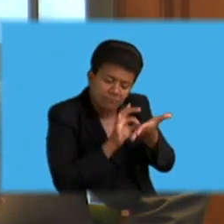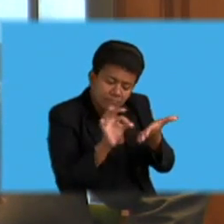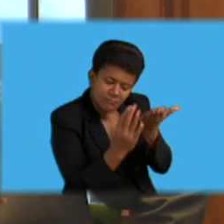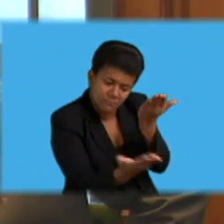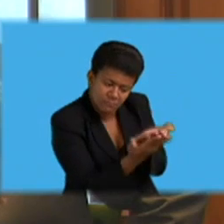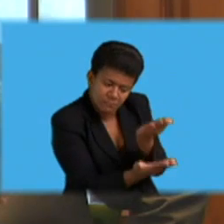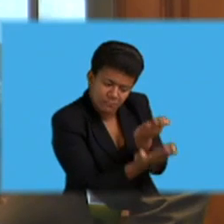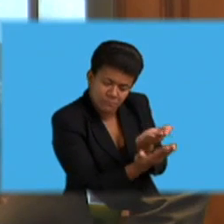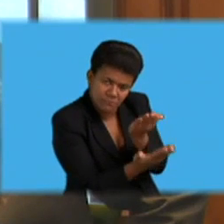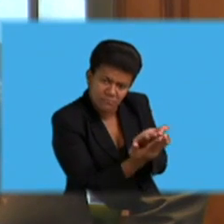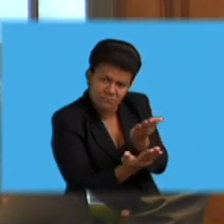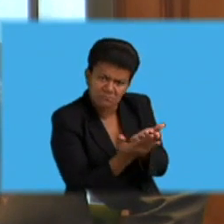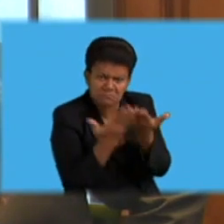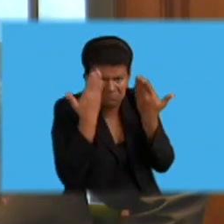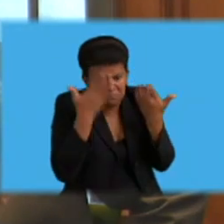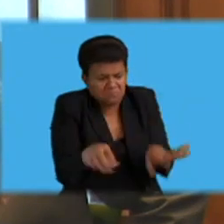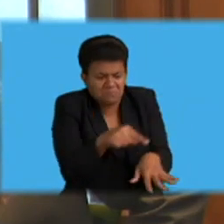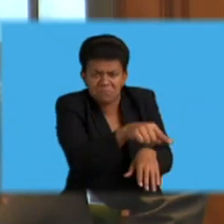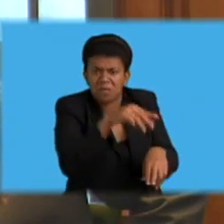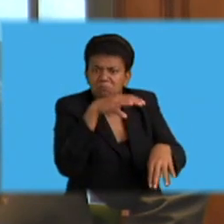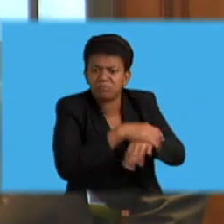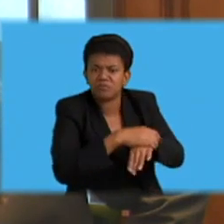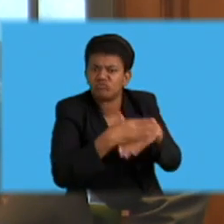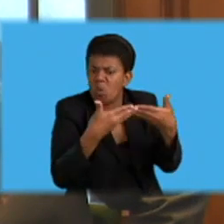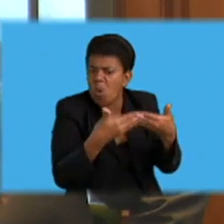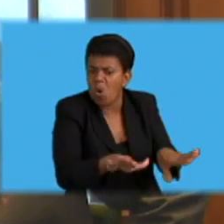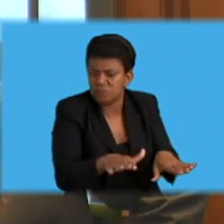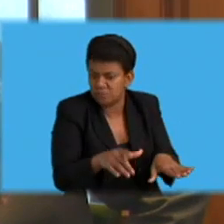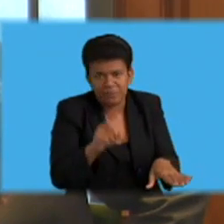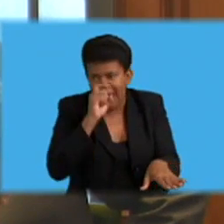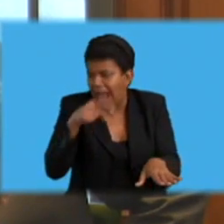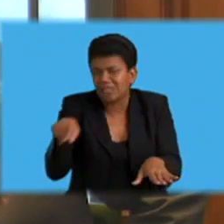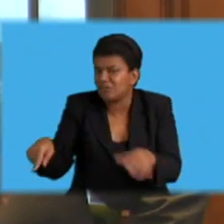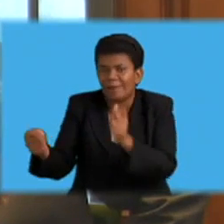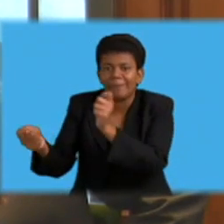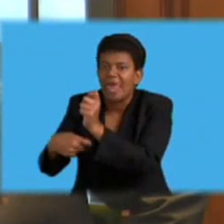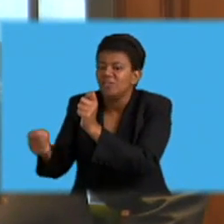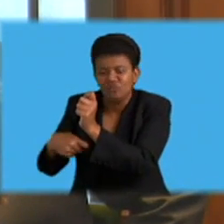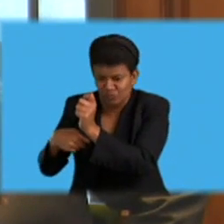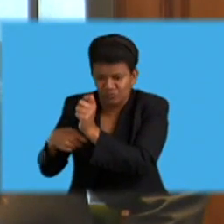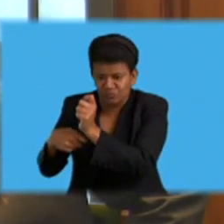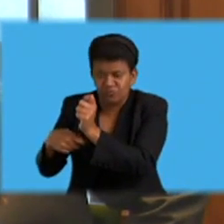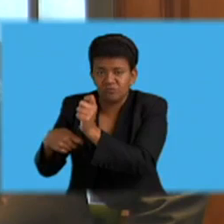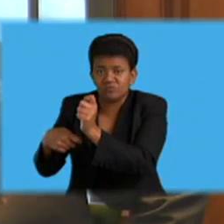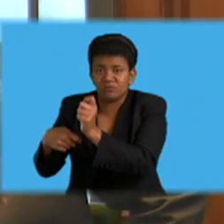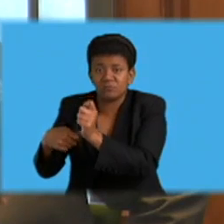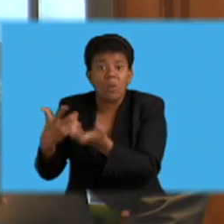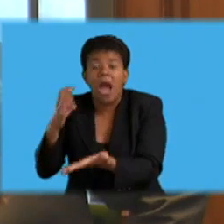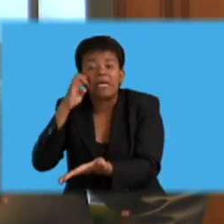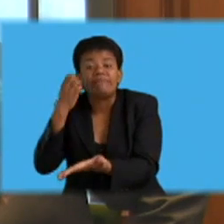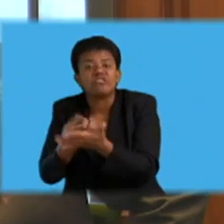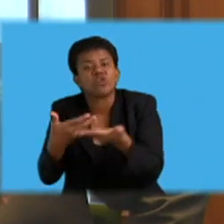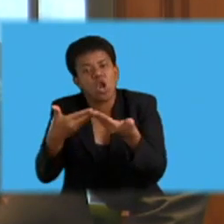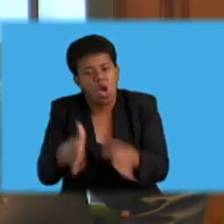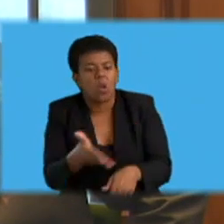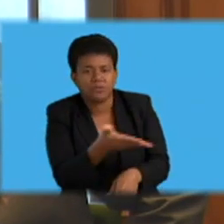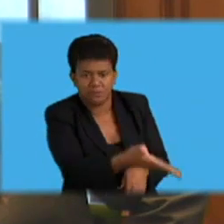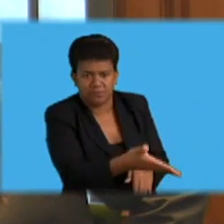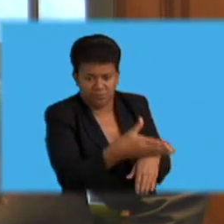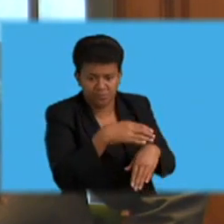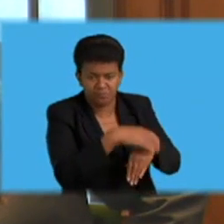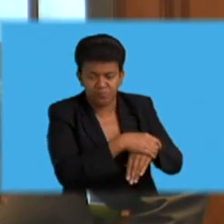this affects the trial proper, too, Mr. Deputy Speaker. On the other hand, Mr. Deputy Speaker,